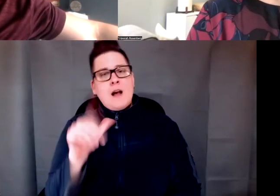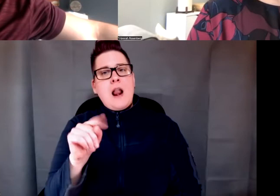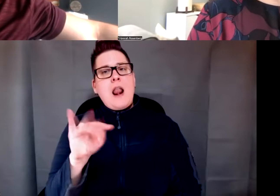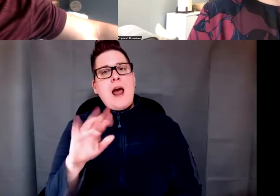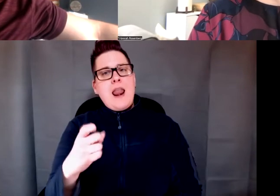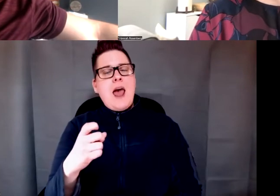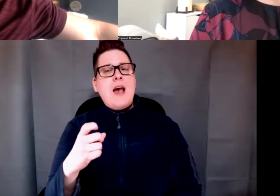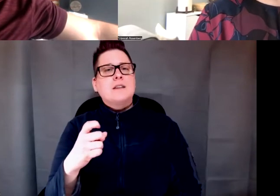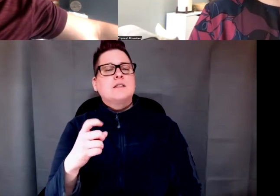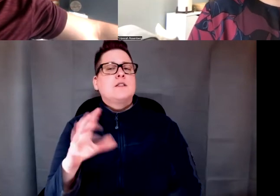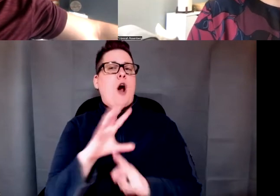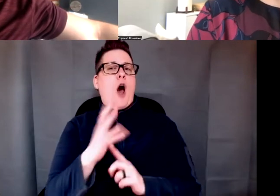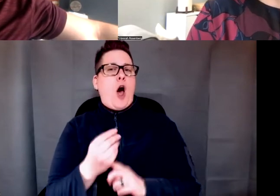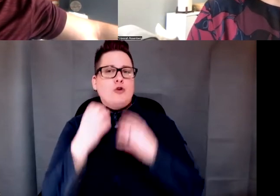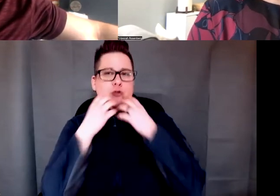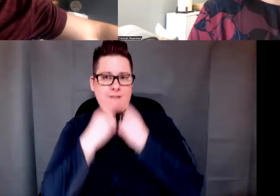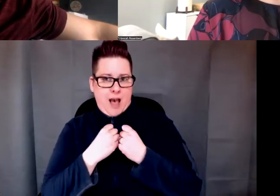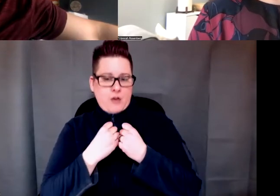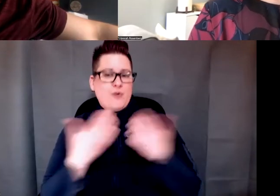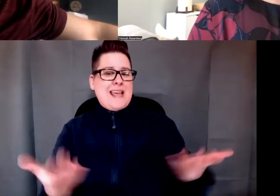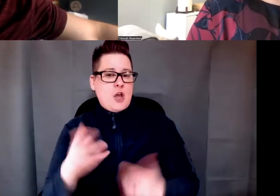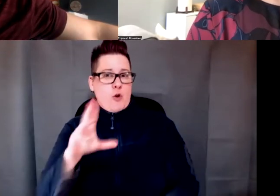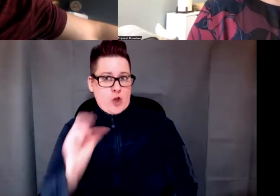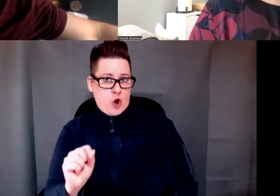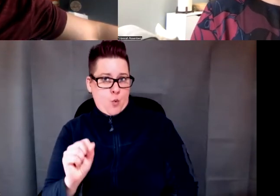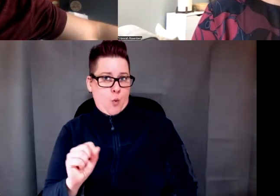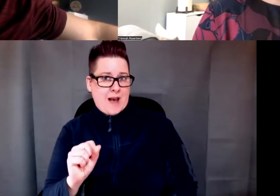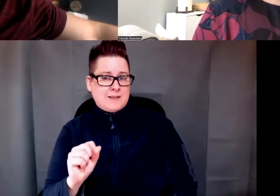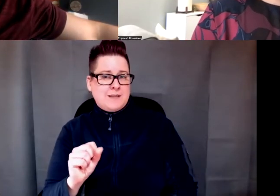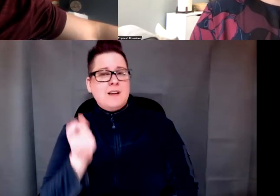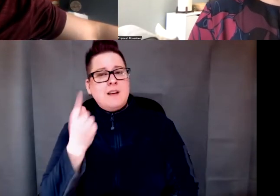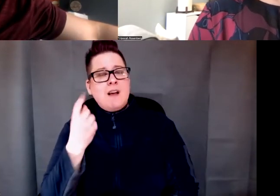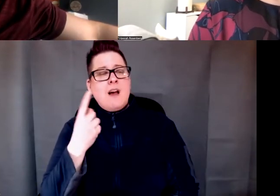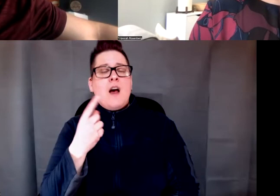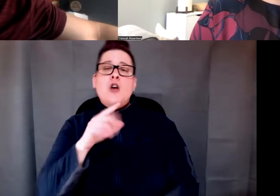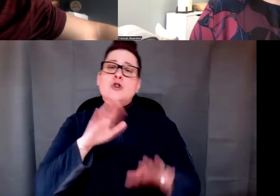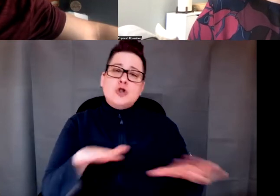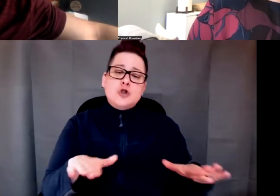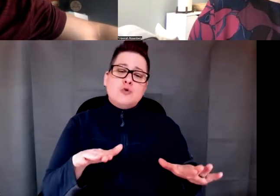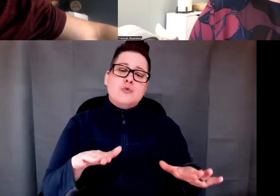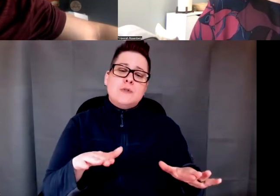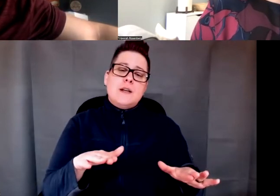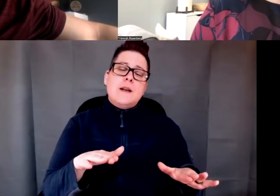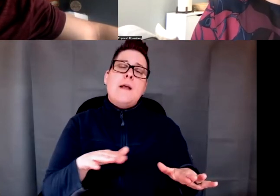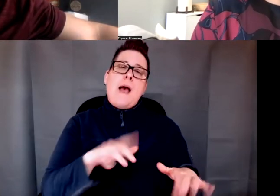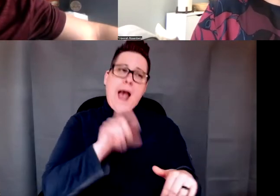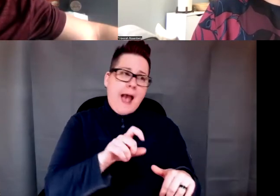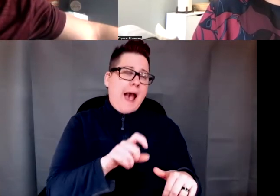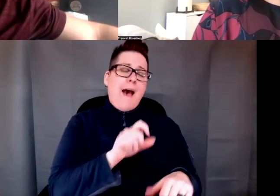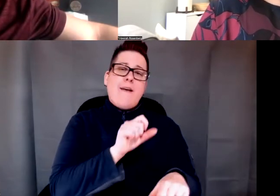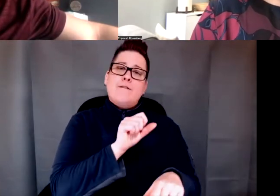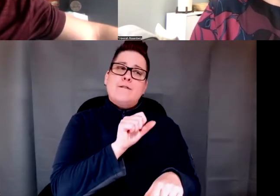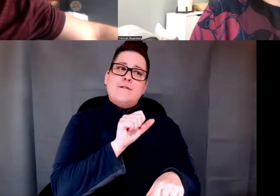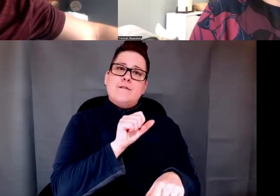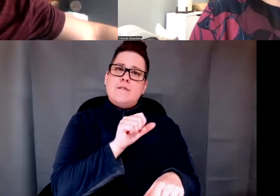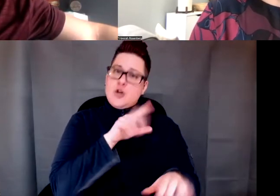values in the setting of the United States? Children have to do the same schooling and other work like other children from other ethnic minorities